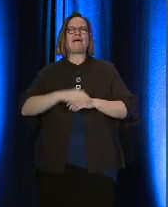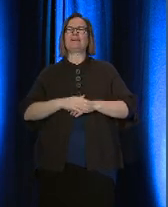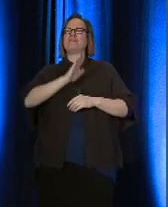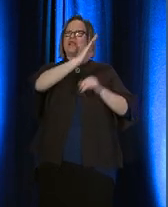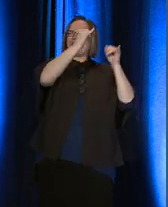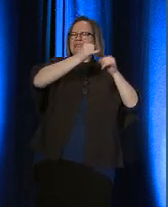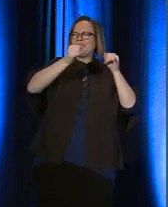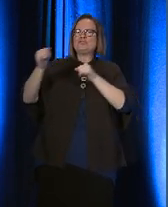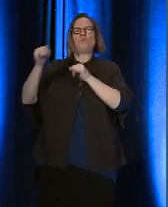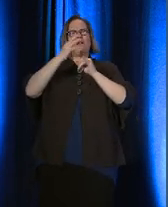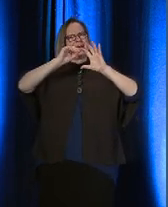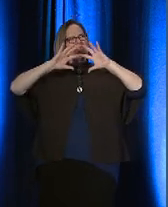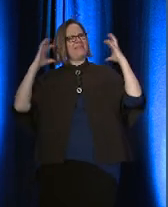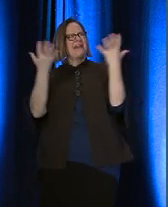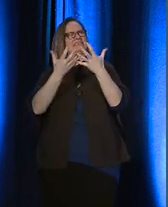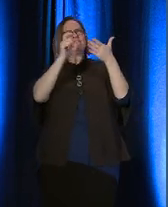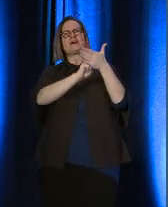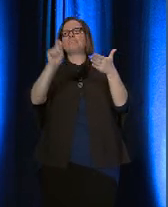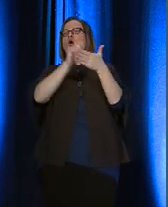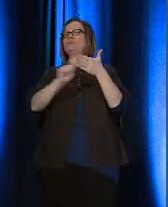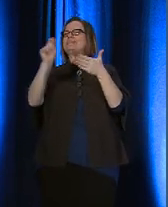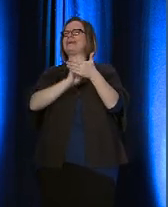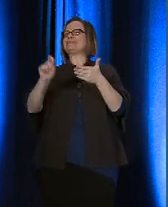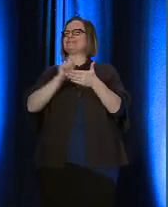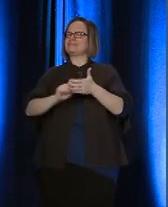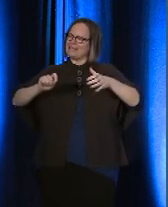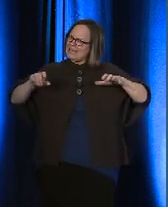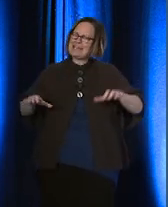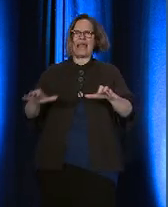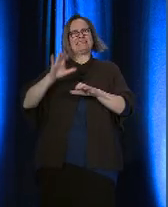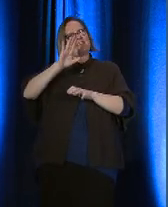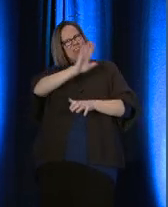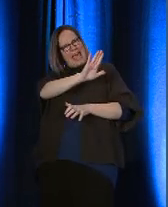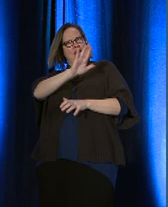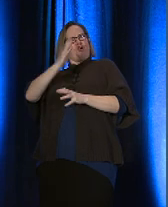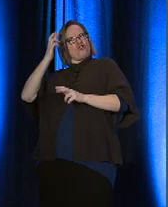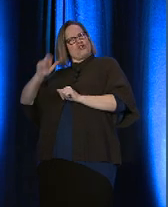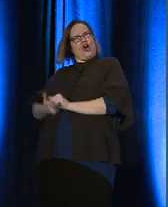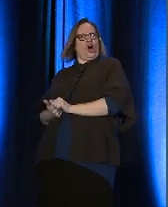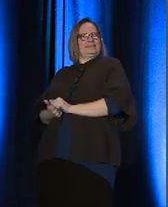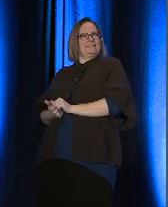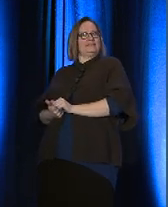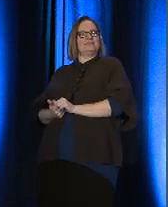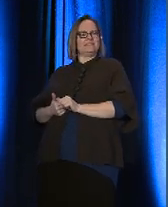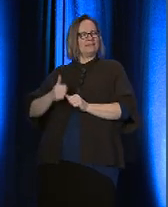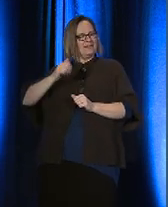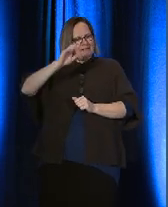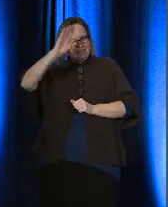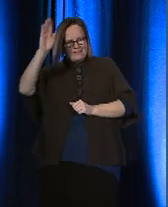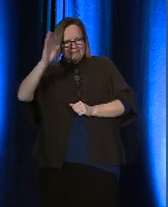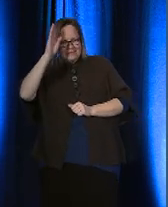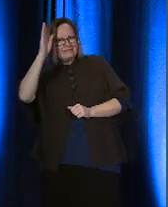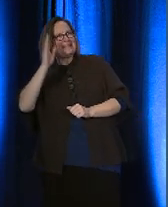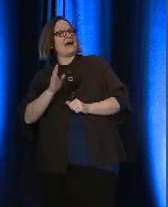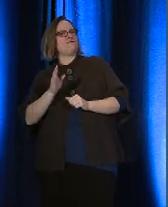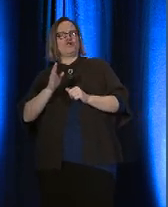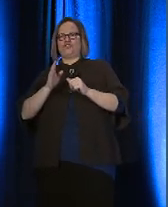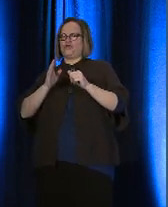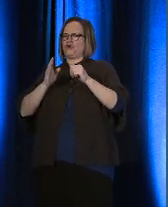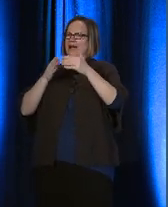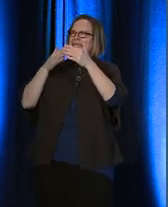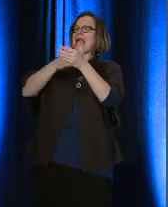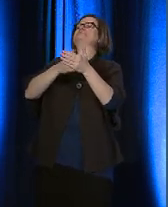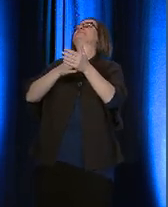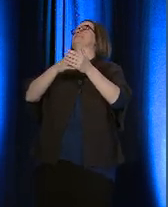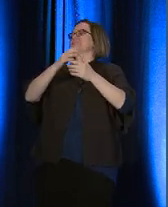composings enacting their cause. Never Again's campaign against school massacres